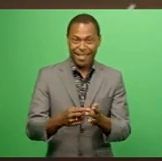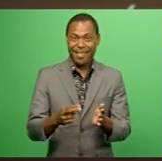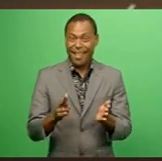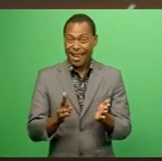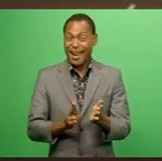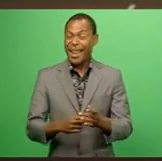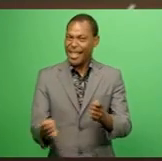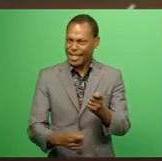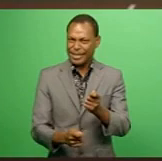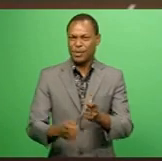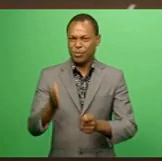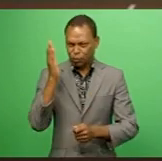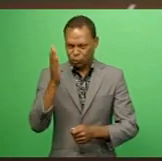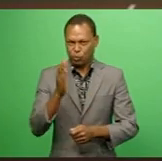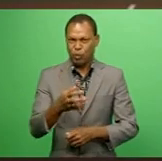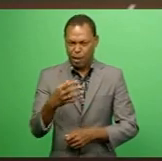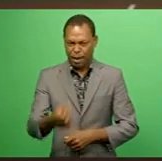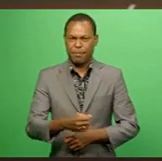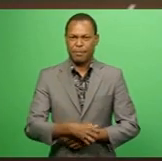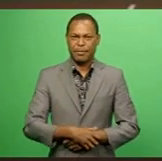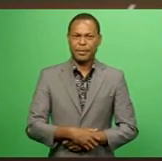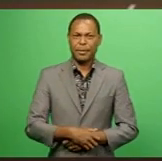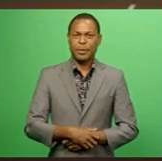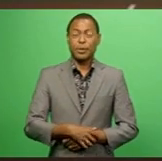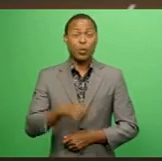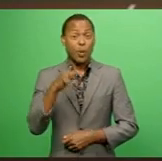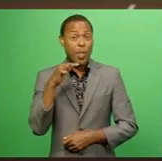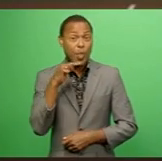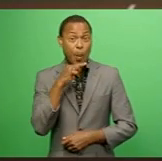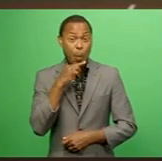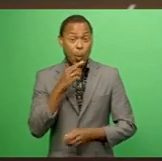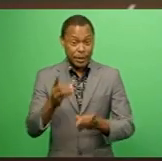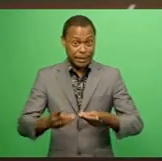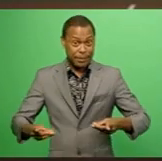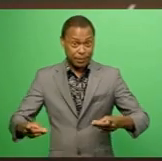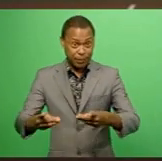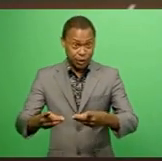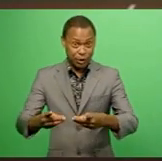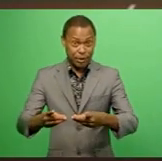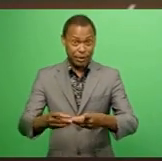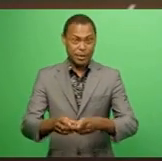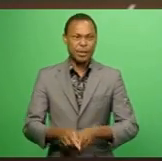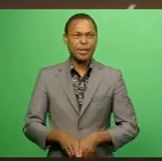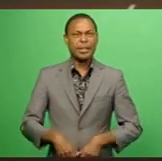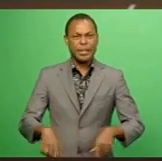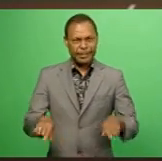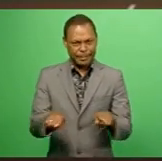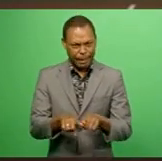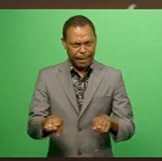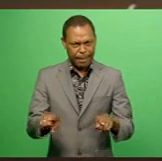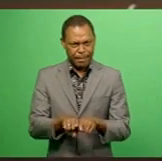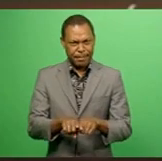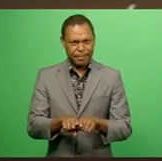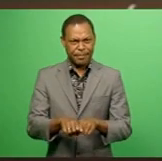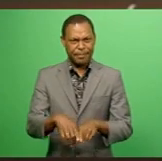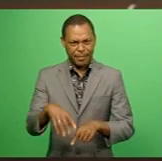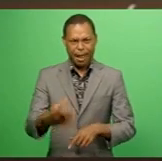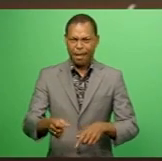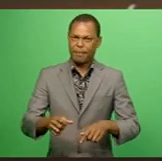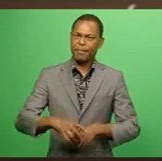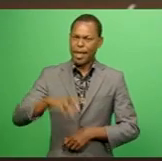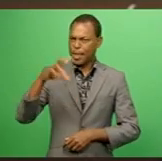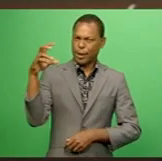6 silver, and 4 bronze medals. In the boys' division, we still have the same remaining champions,